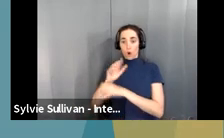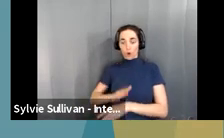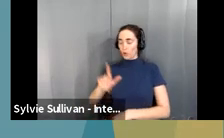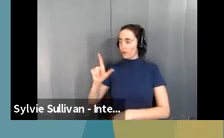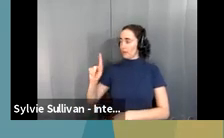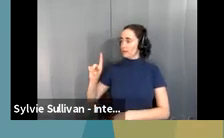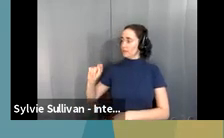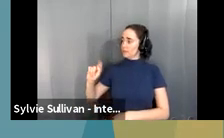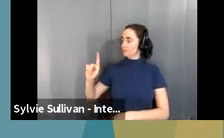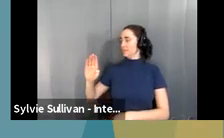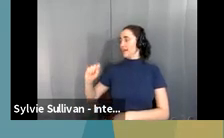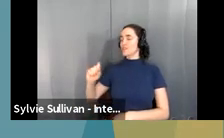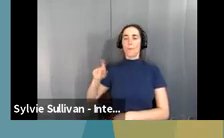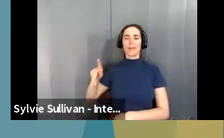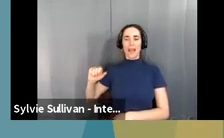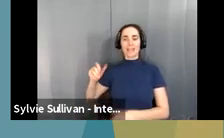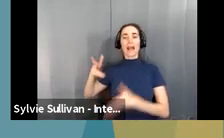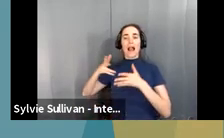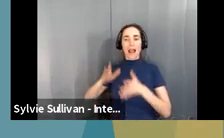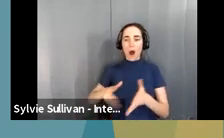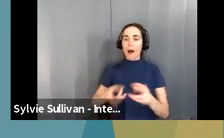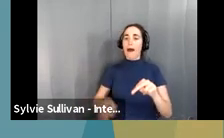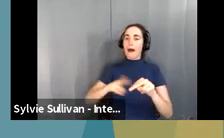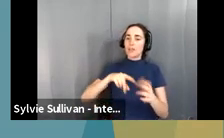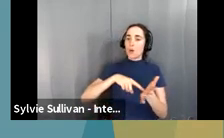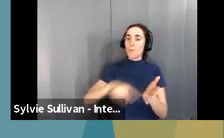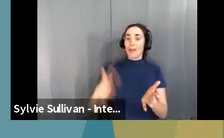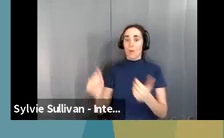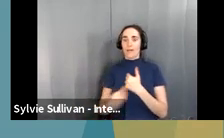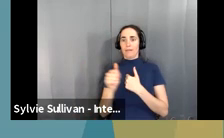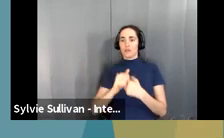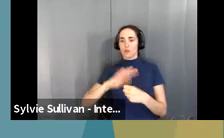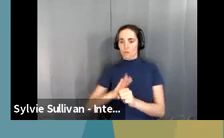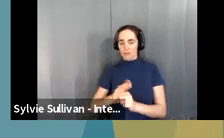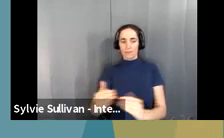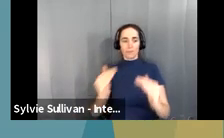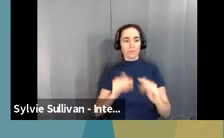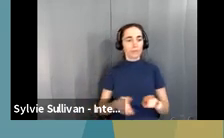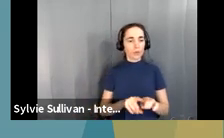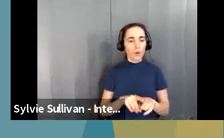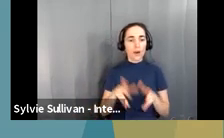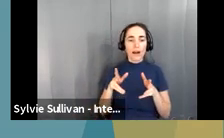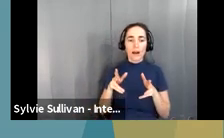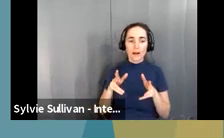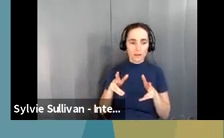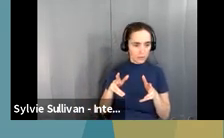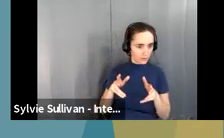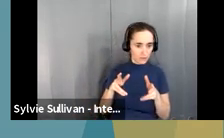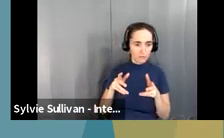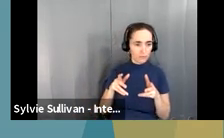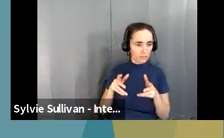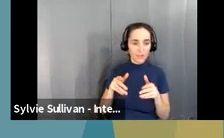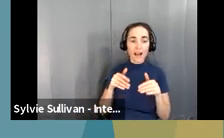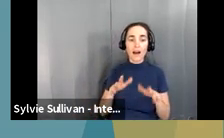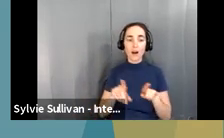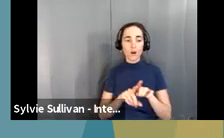PAS, and allowing virtual visits in lieu of face-to-face visits, among several others. These are